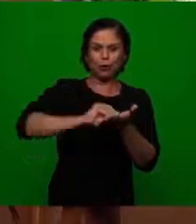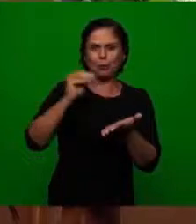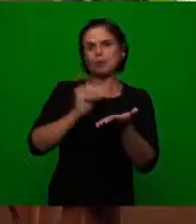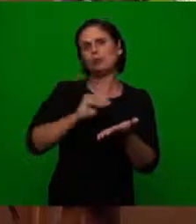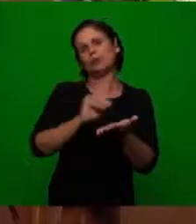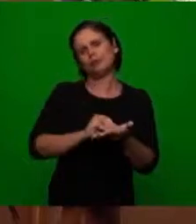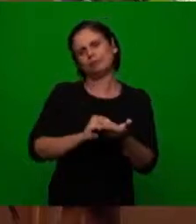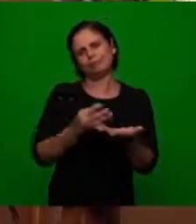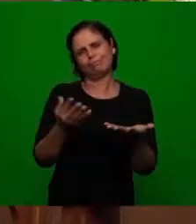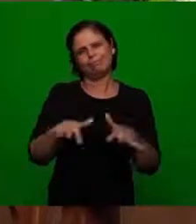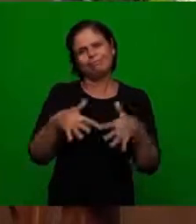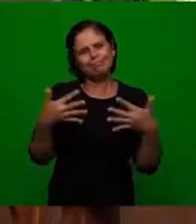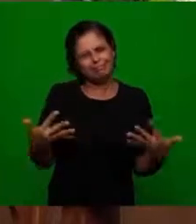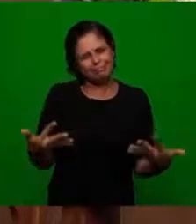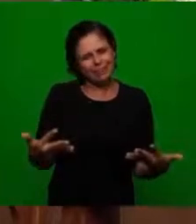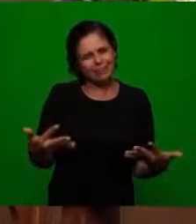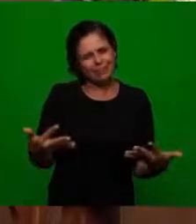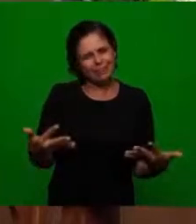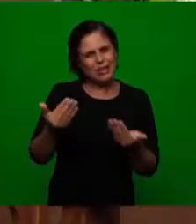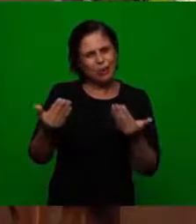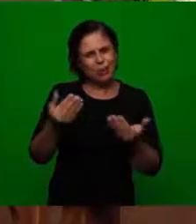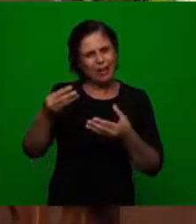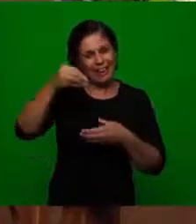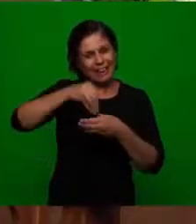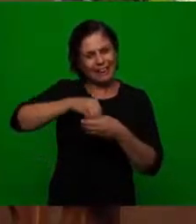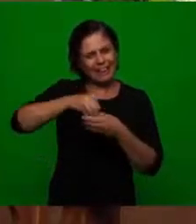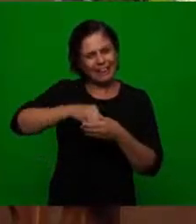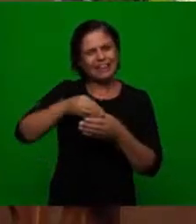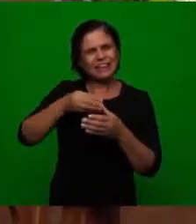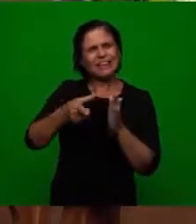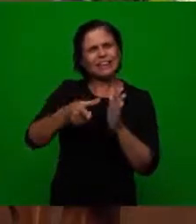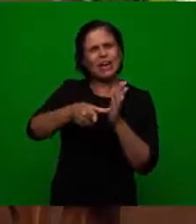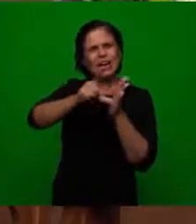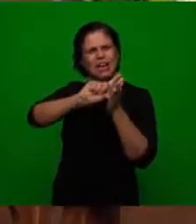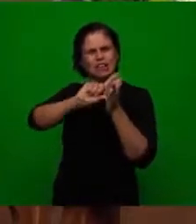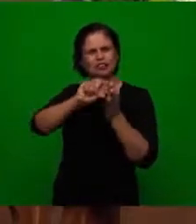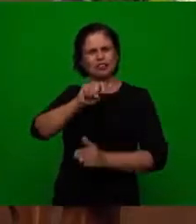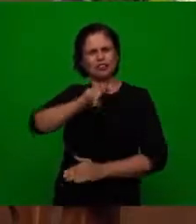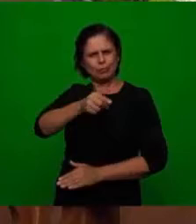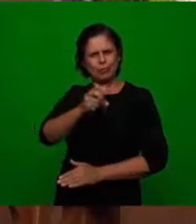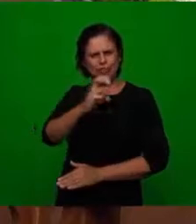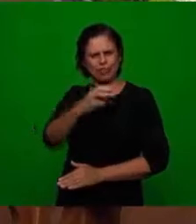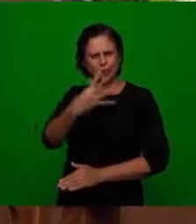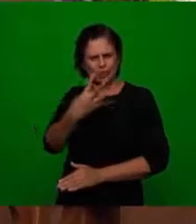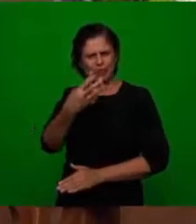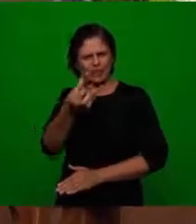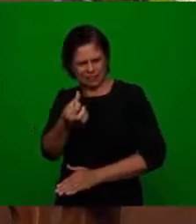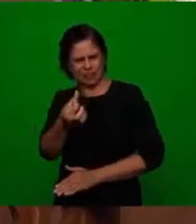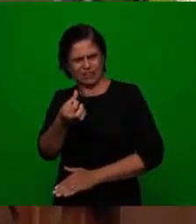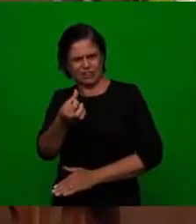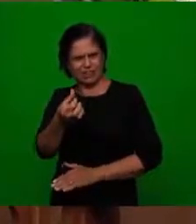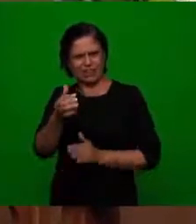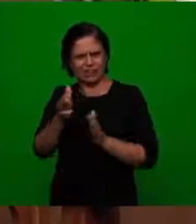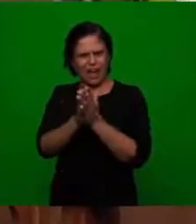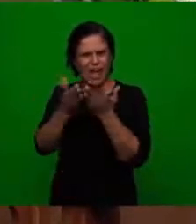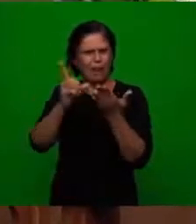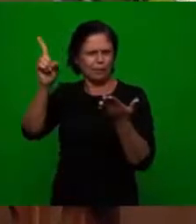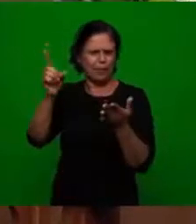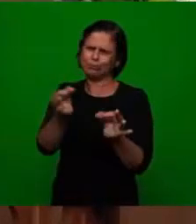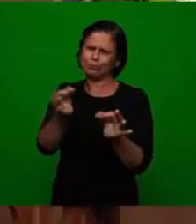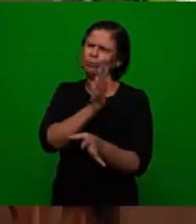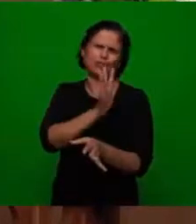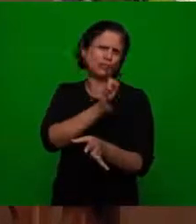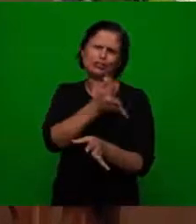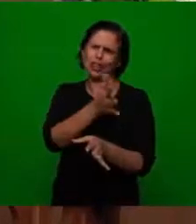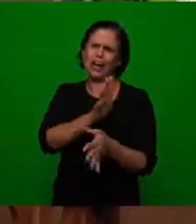so imagine the Bible was built way before the 1546 was the beginning